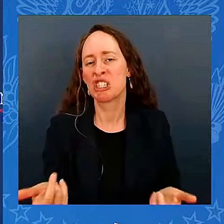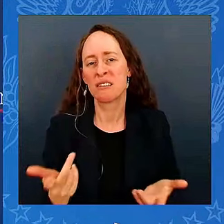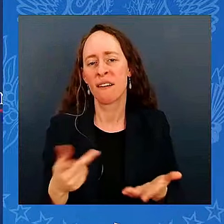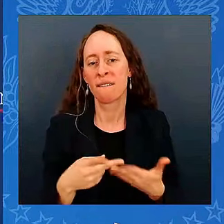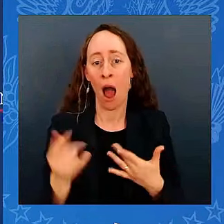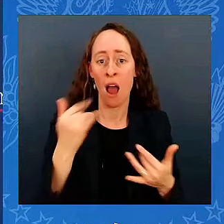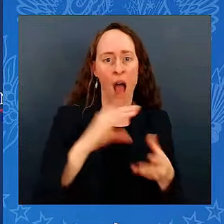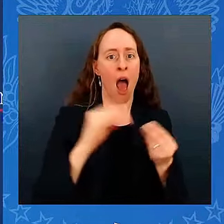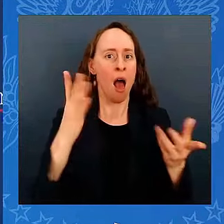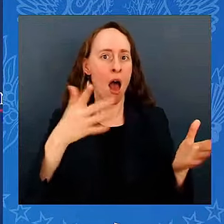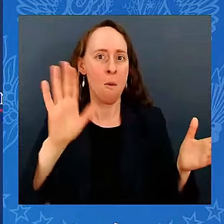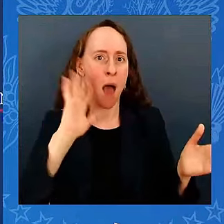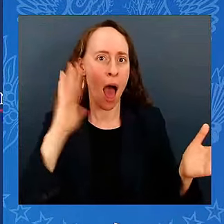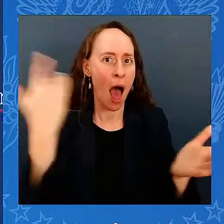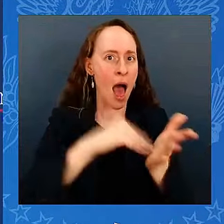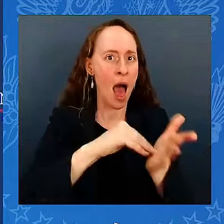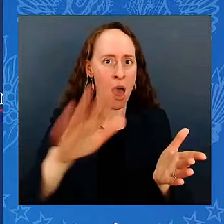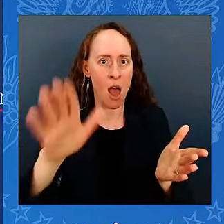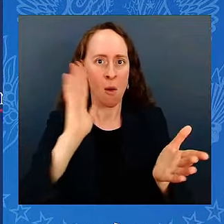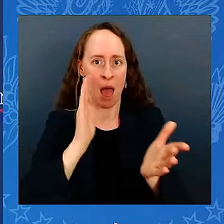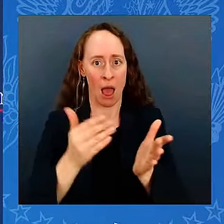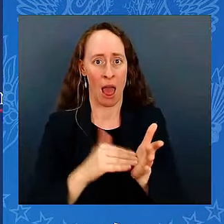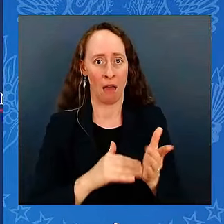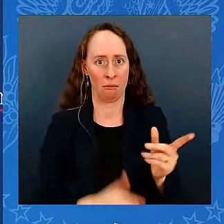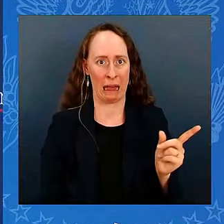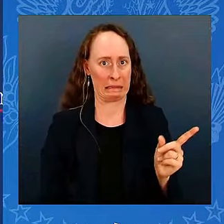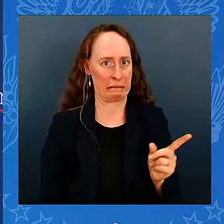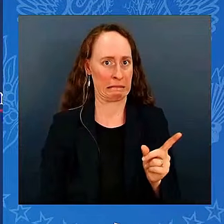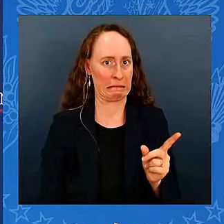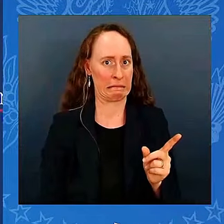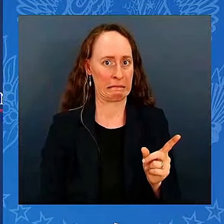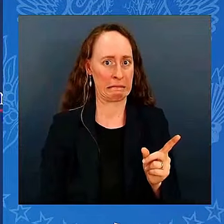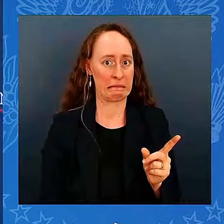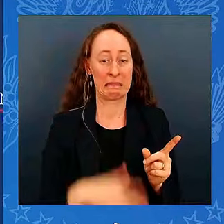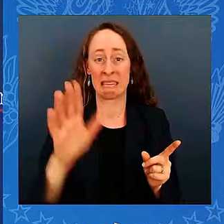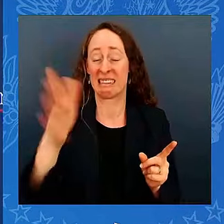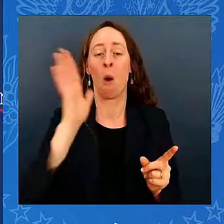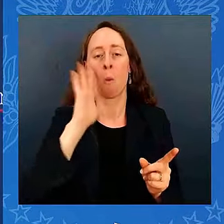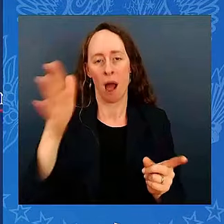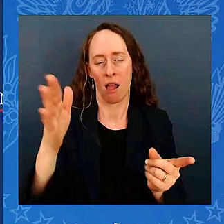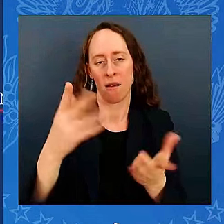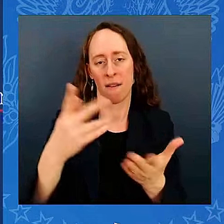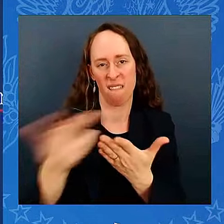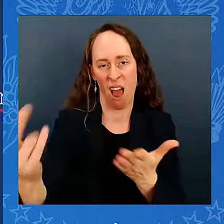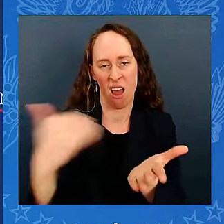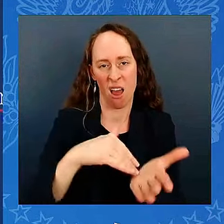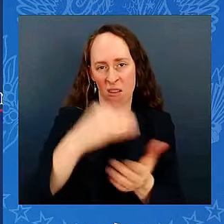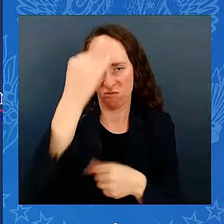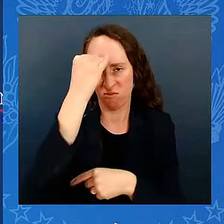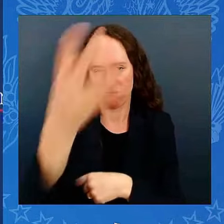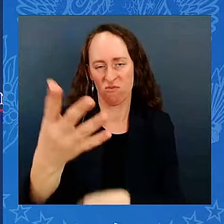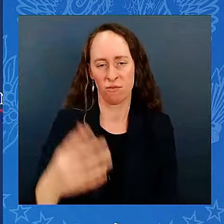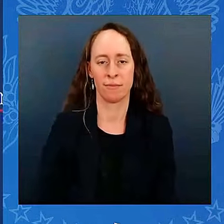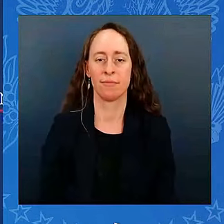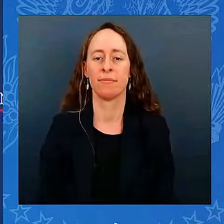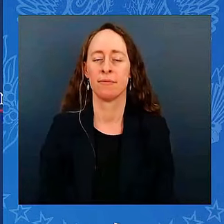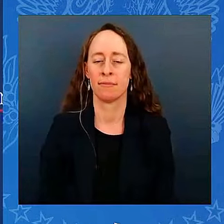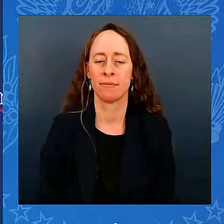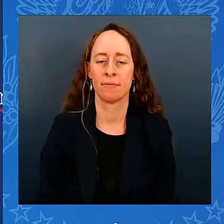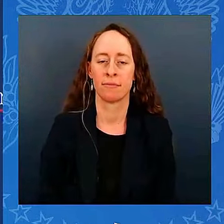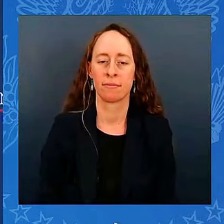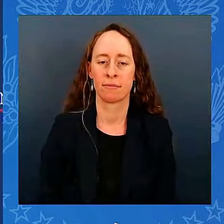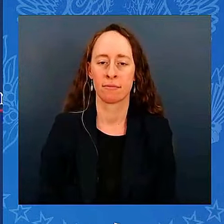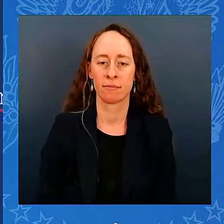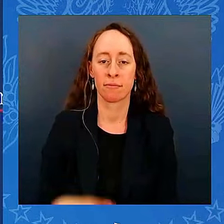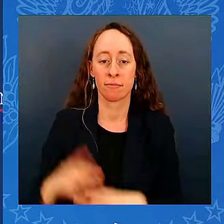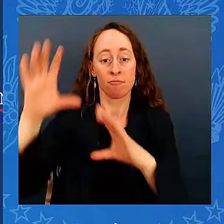economics. But it will fail again. In fact, President Clinton pointed out that since the end of the Cold War in 89, America has